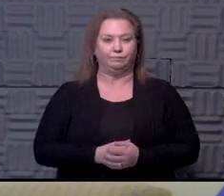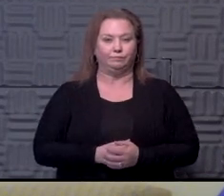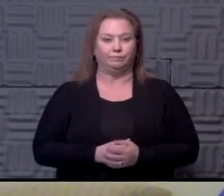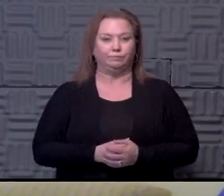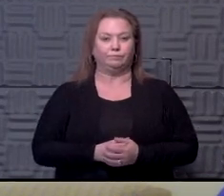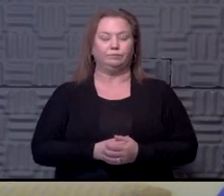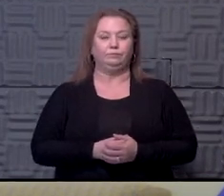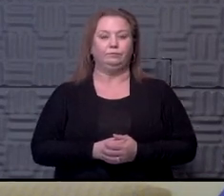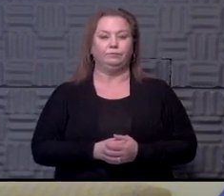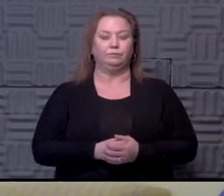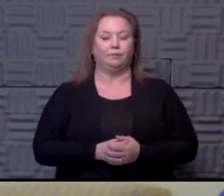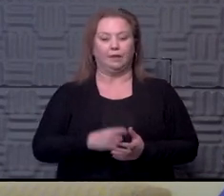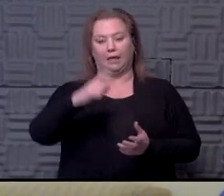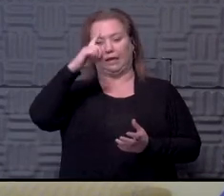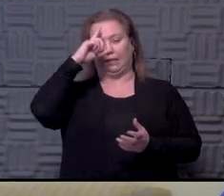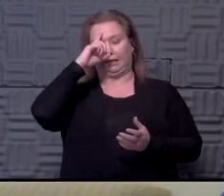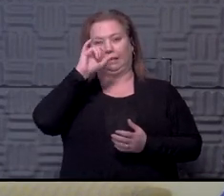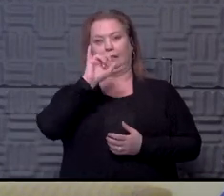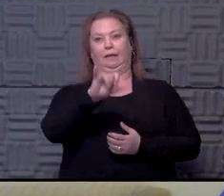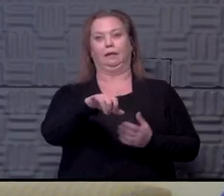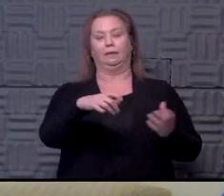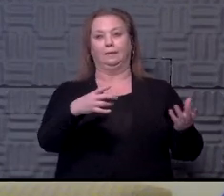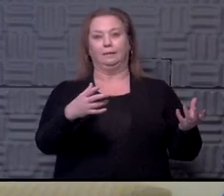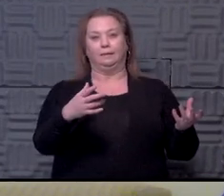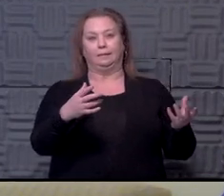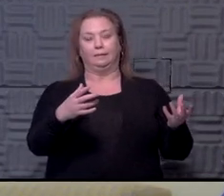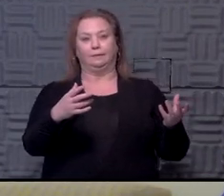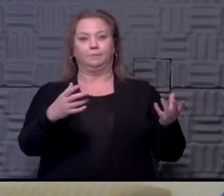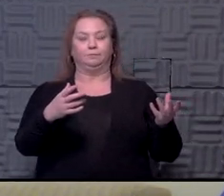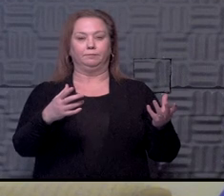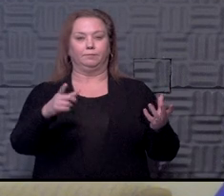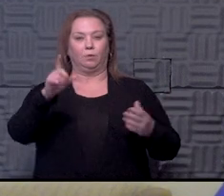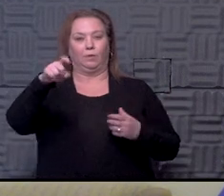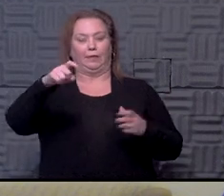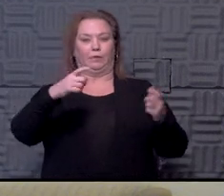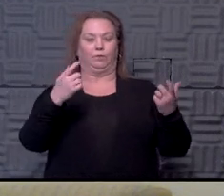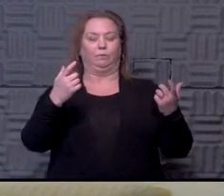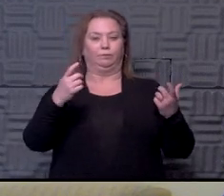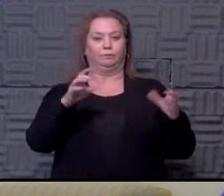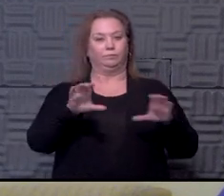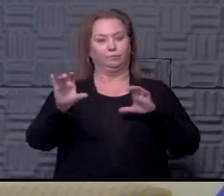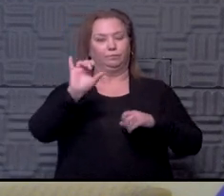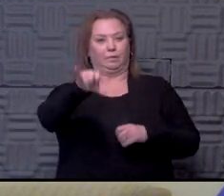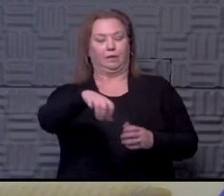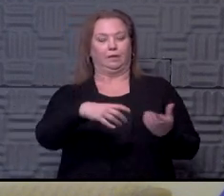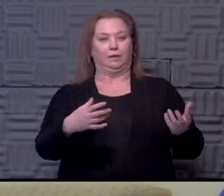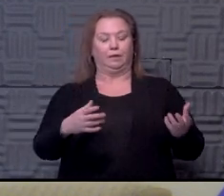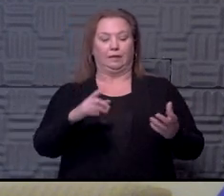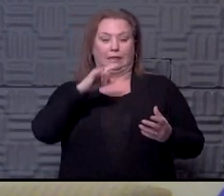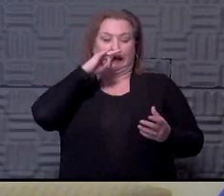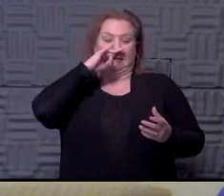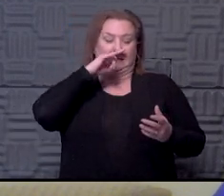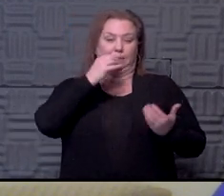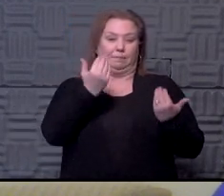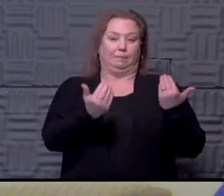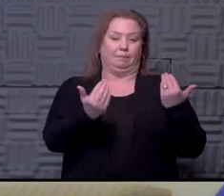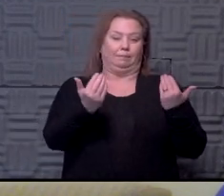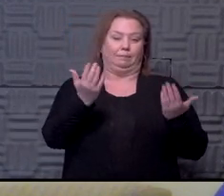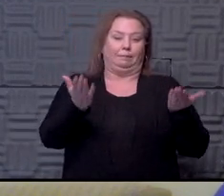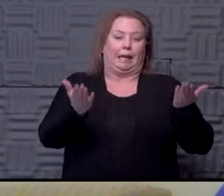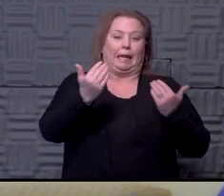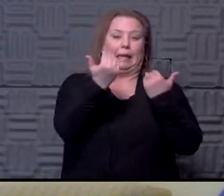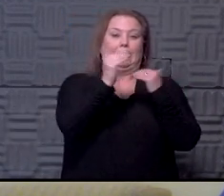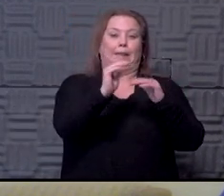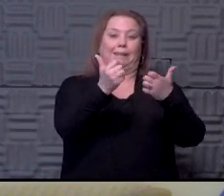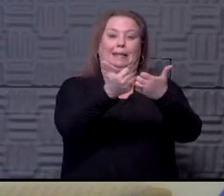So I think those are the things that we need to do. It may even be that kids limit the